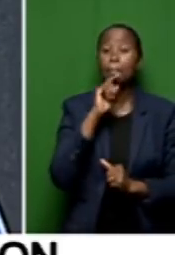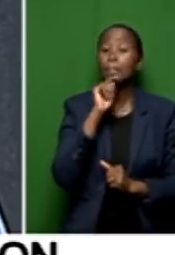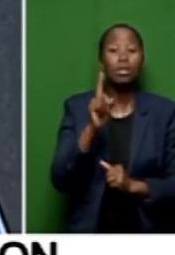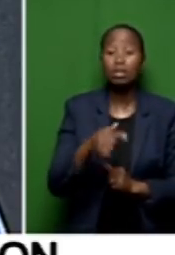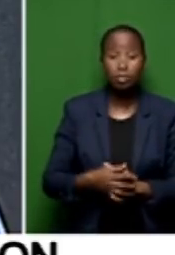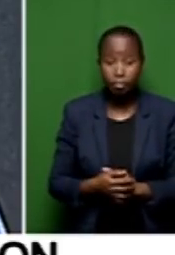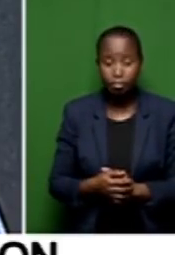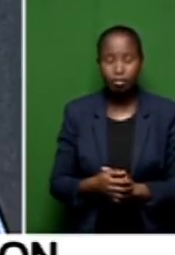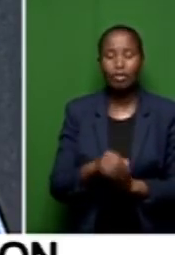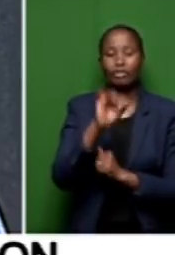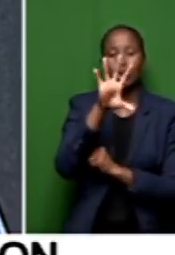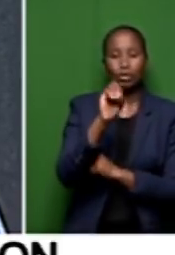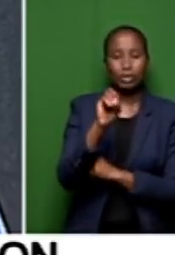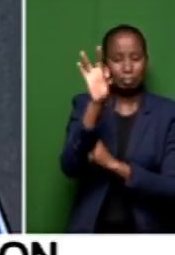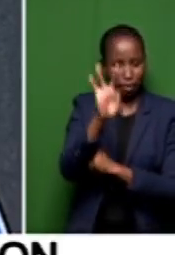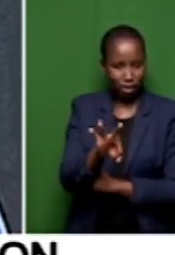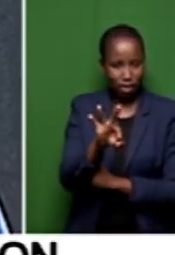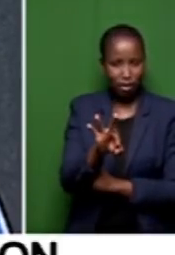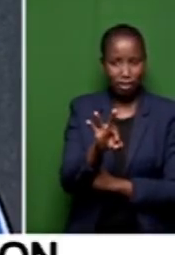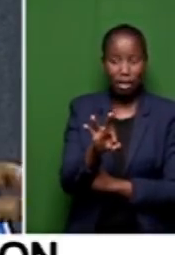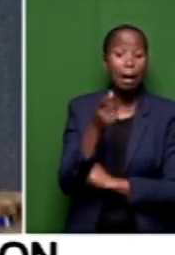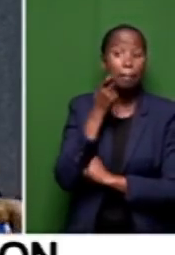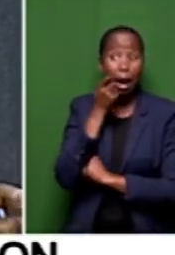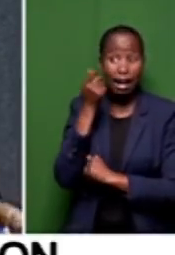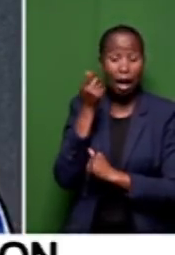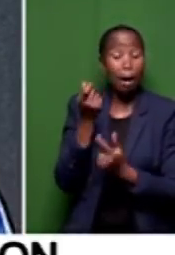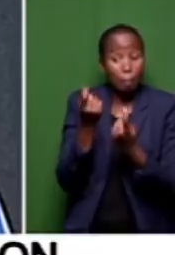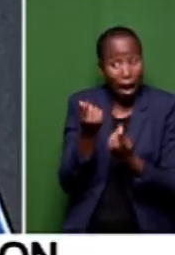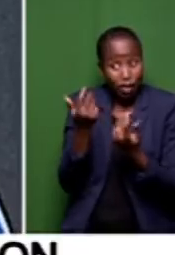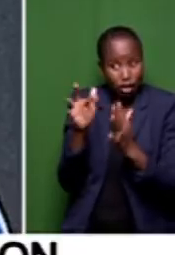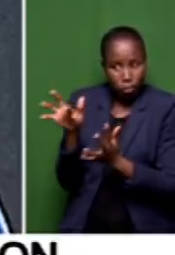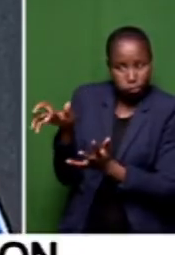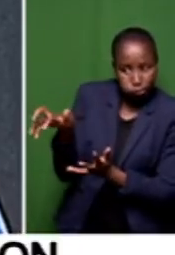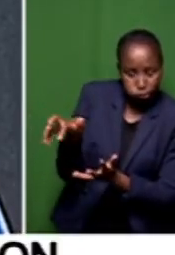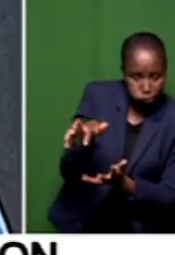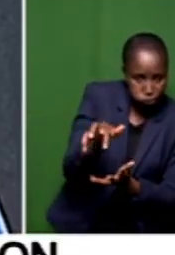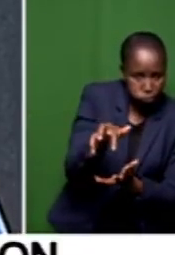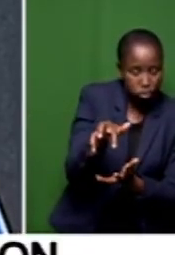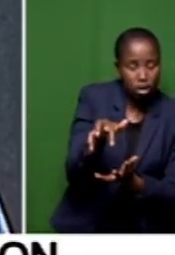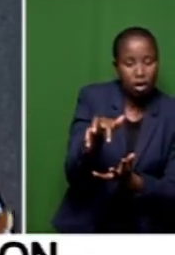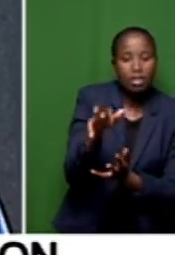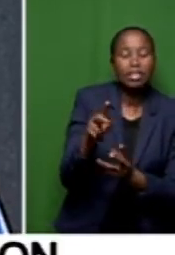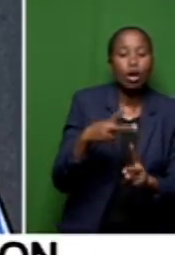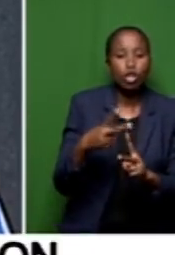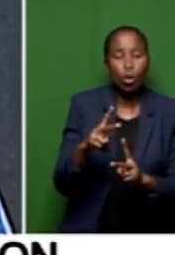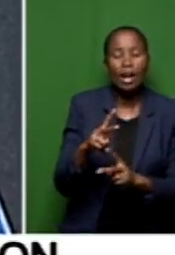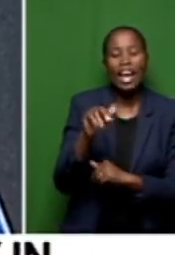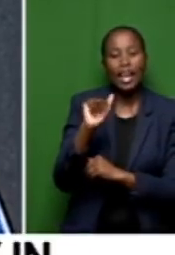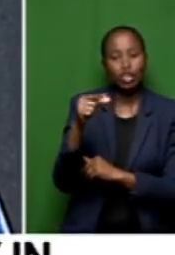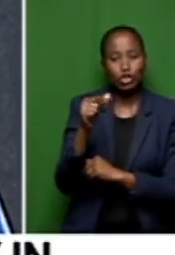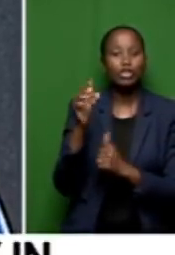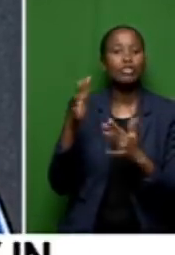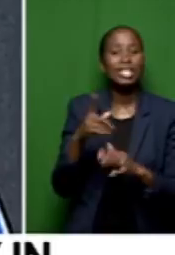it means that 50% of the money we collect, which is in the debtors' book, and as the Auditor General also highlighted this,